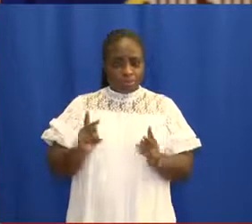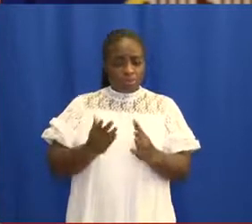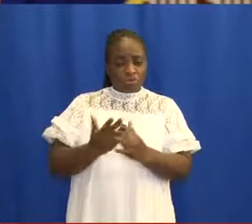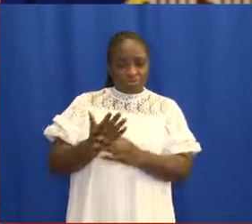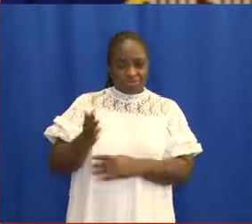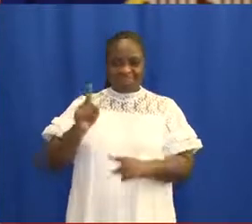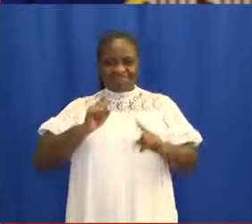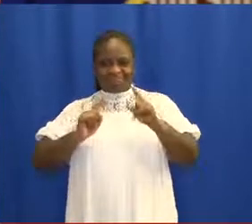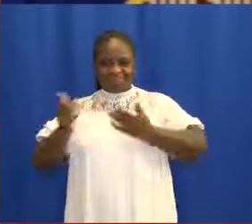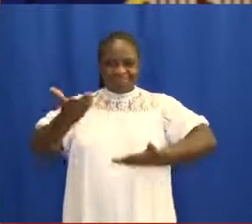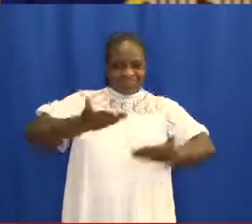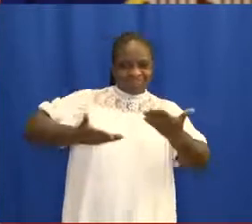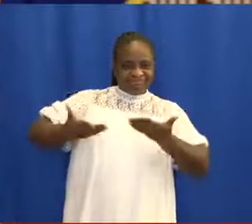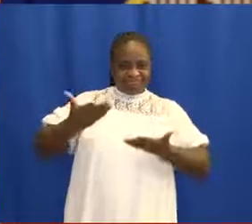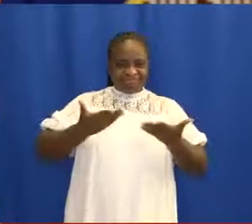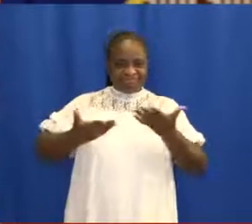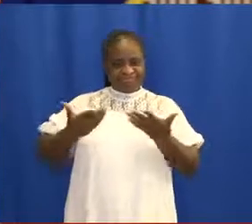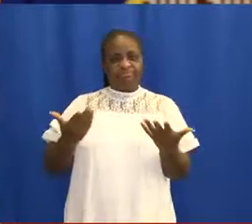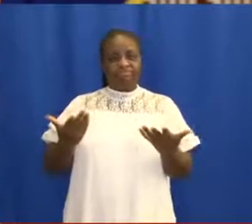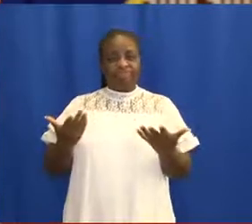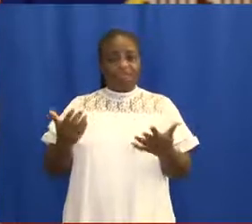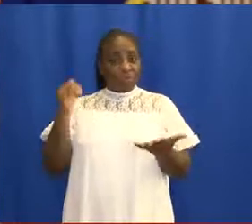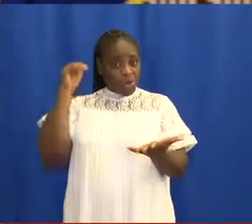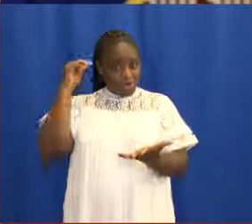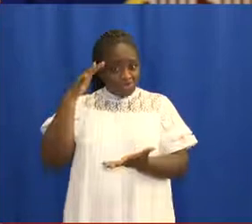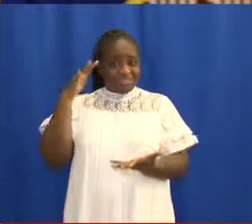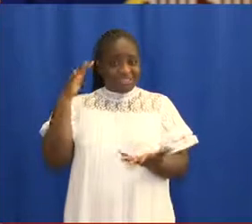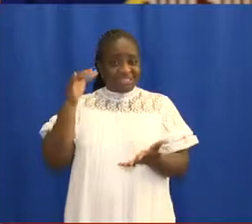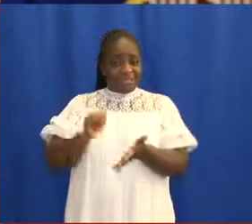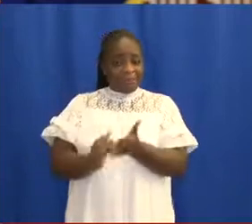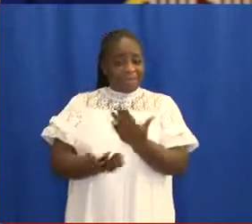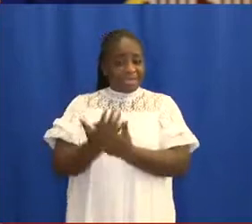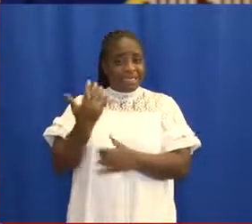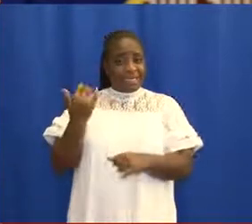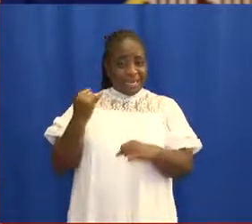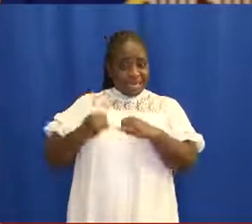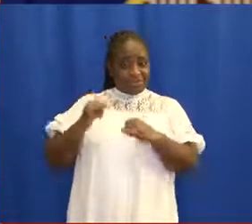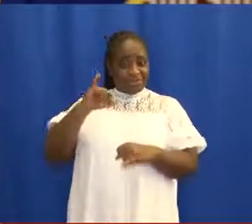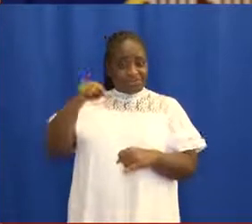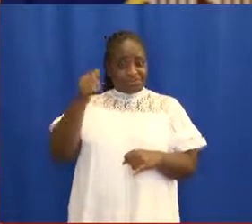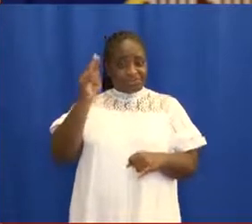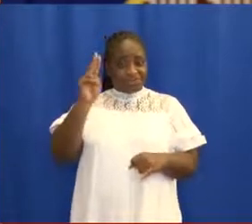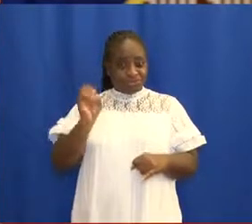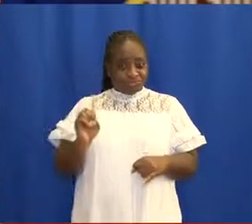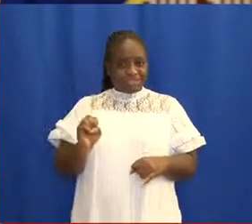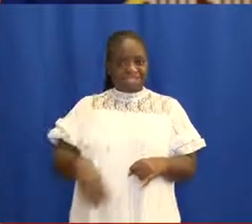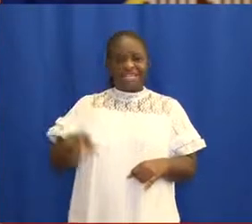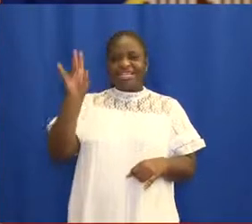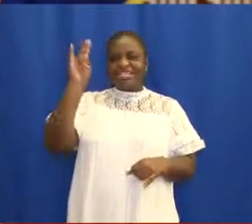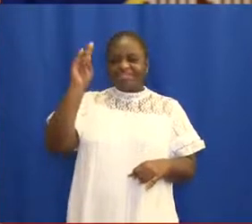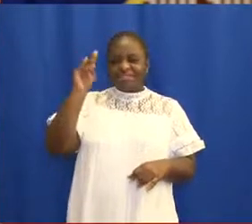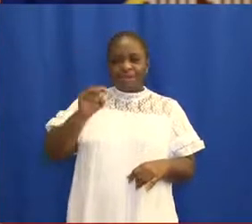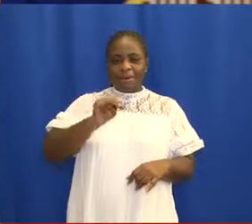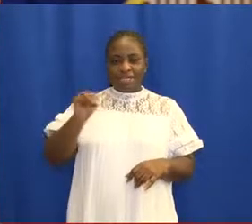Through bilateral and multilateral means, we're hopeful that by the end of June, a total of